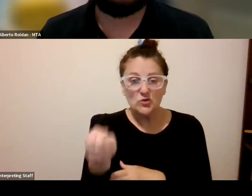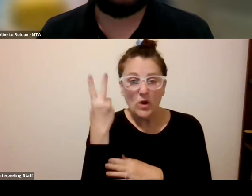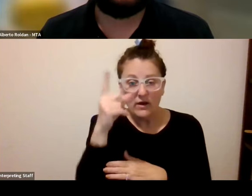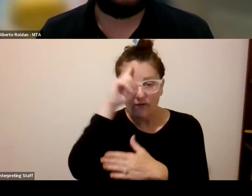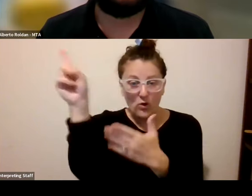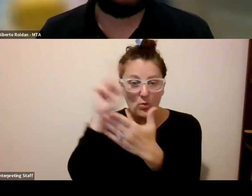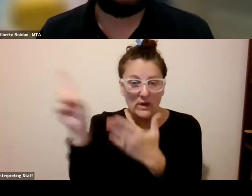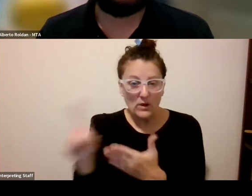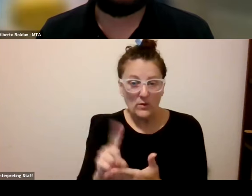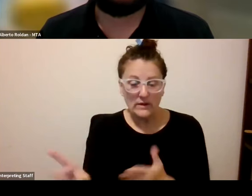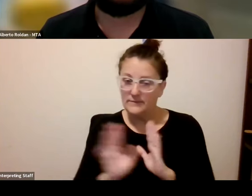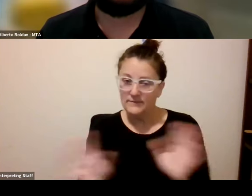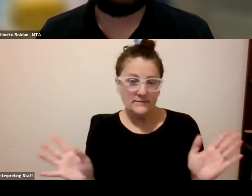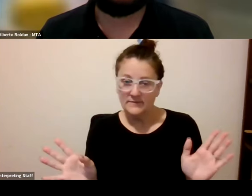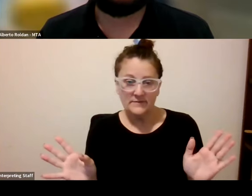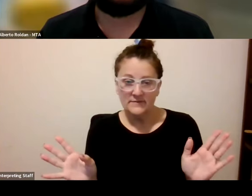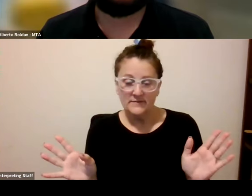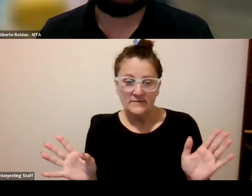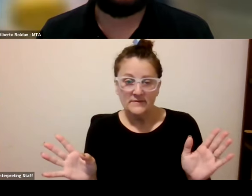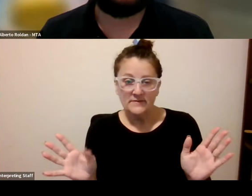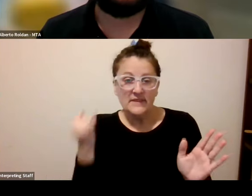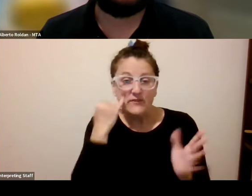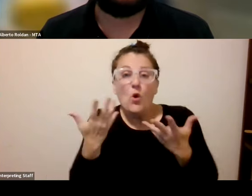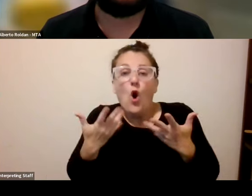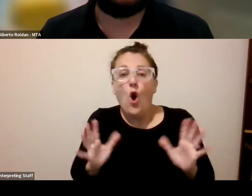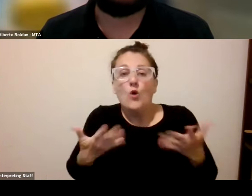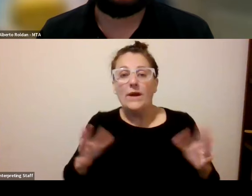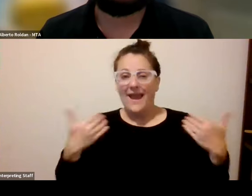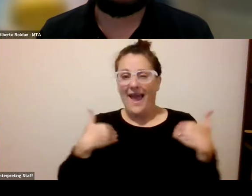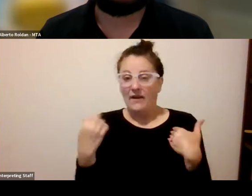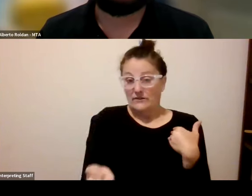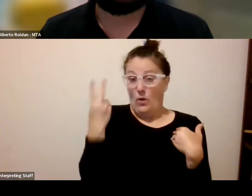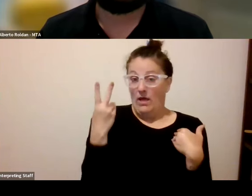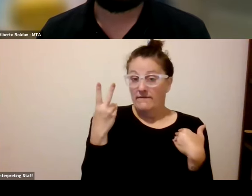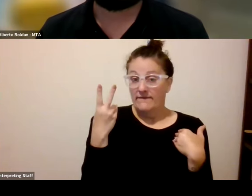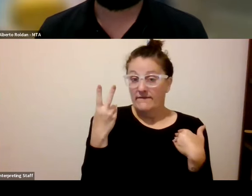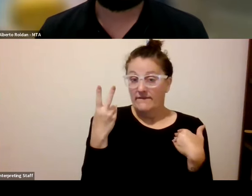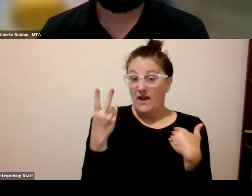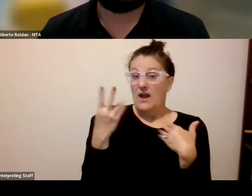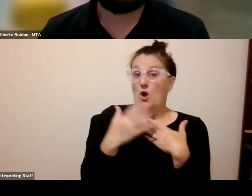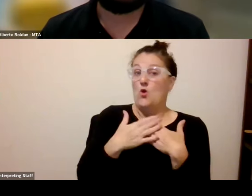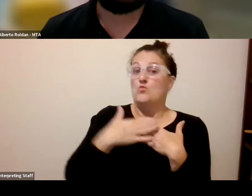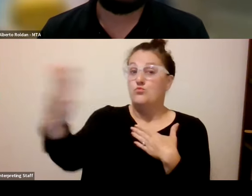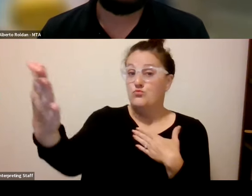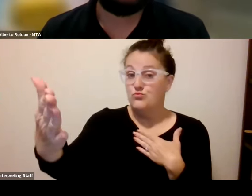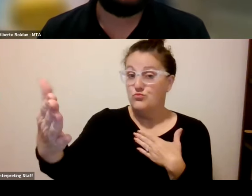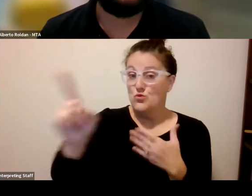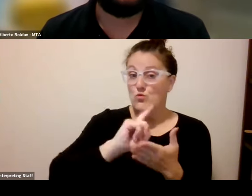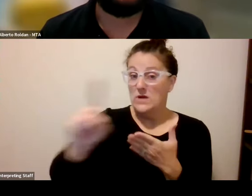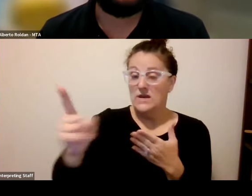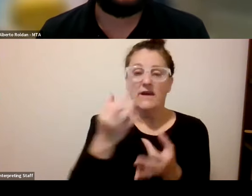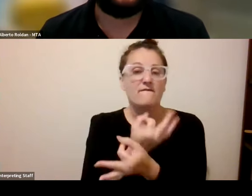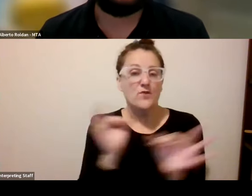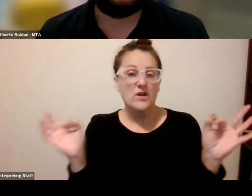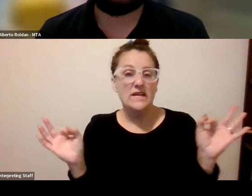but i believe it's more if you already have 12 rides a week then the rest are free for the remainder of that week is that